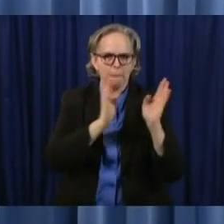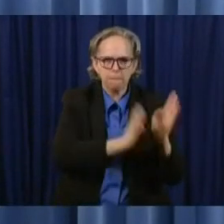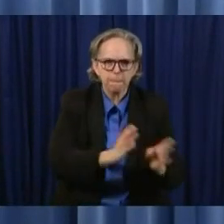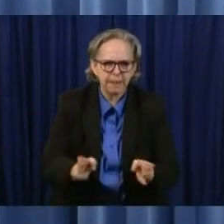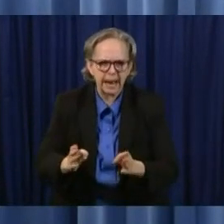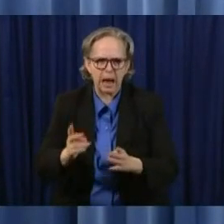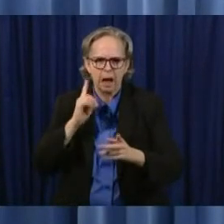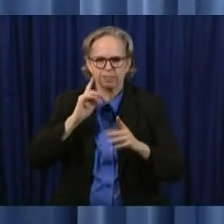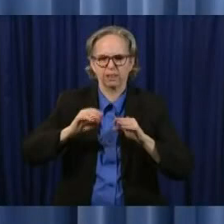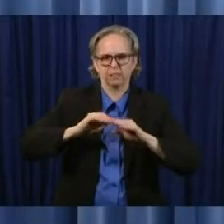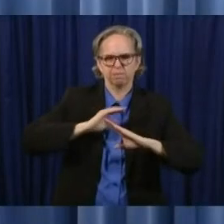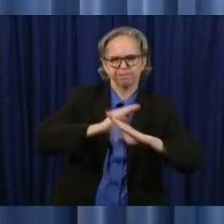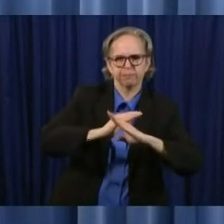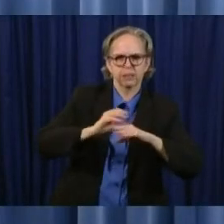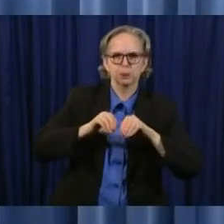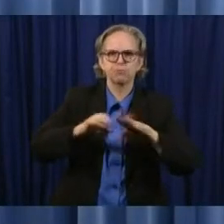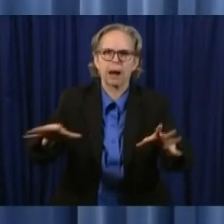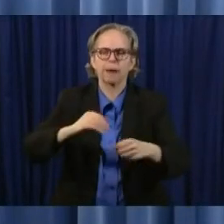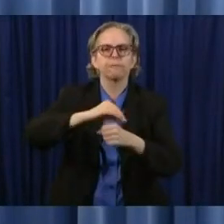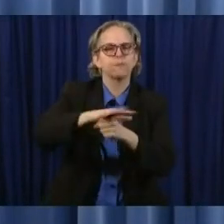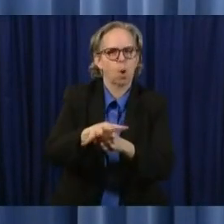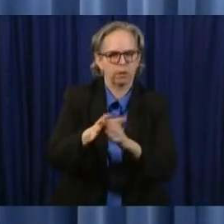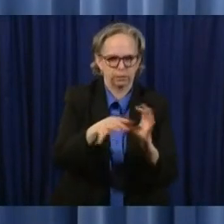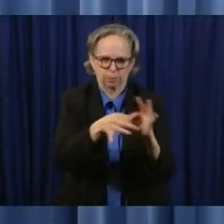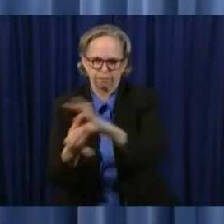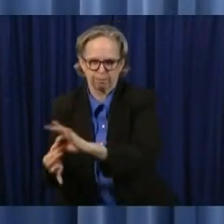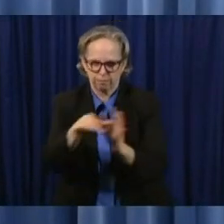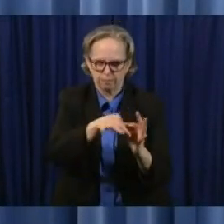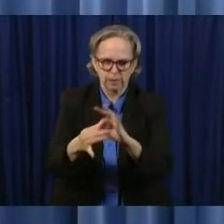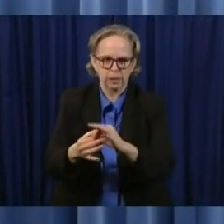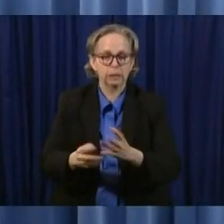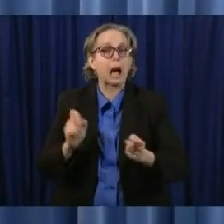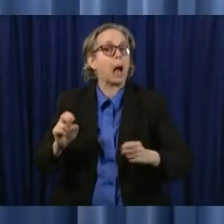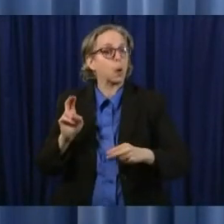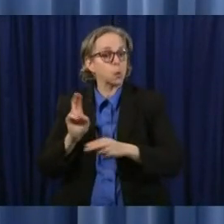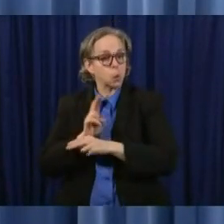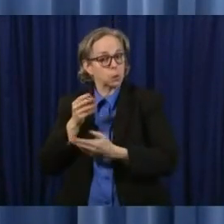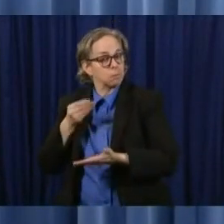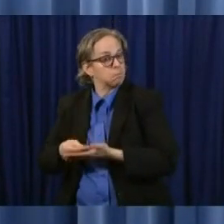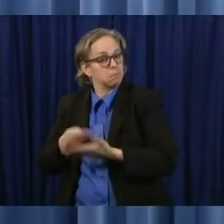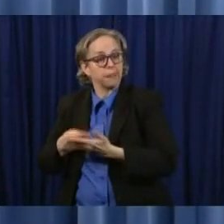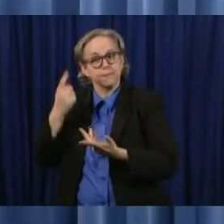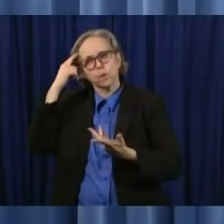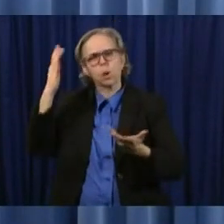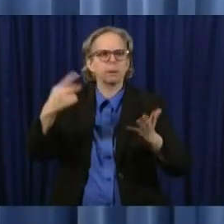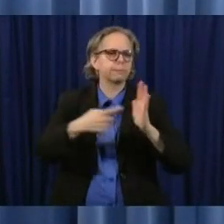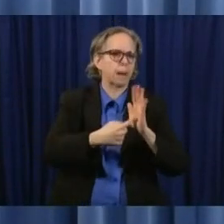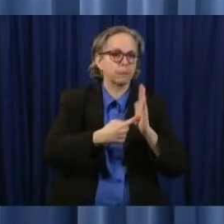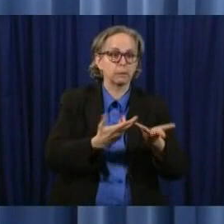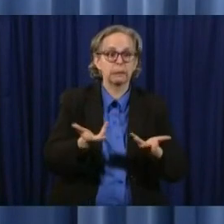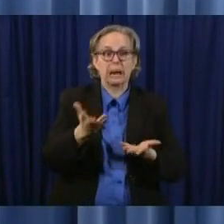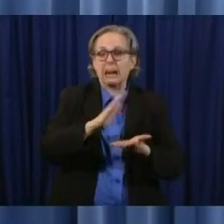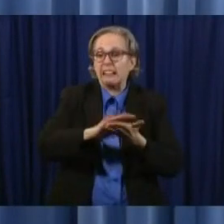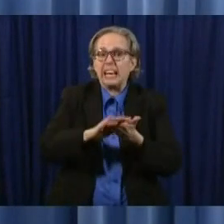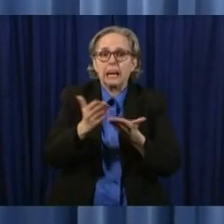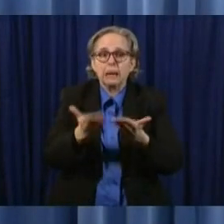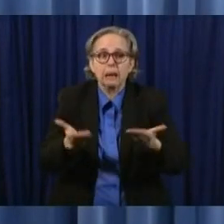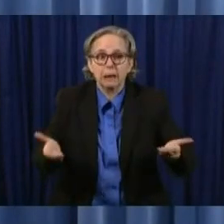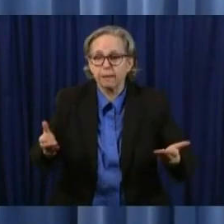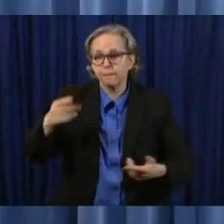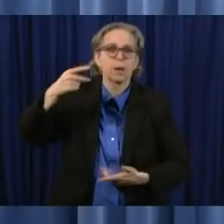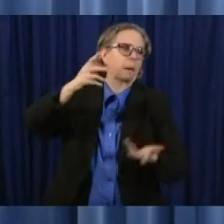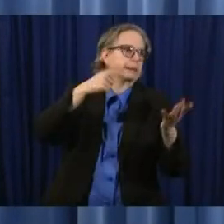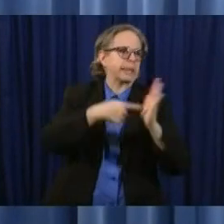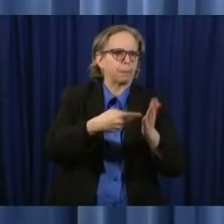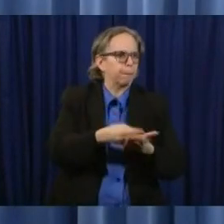it can be used for things including but not limited to the following in cleaning supplies and PPE overtime